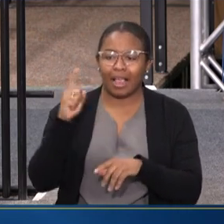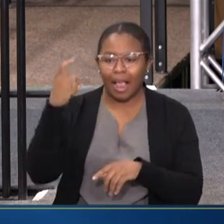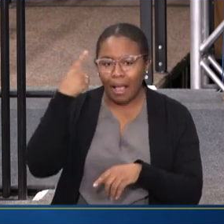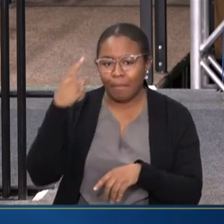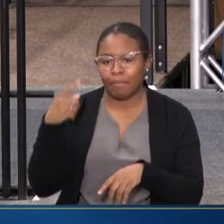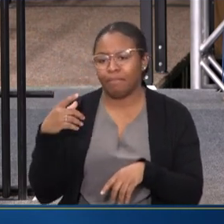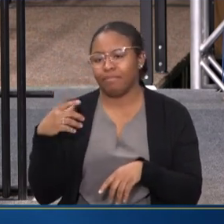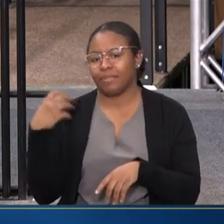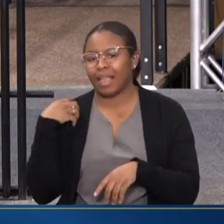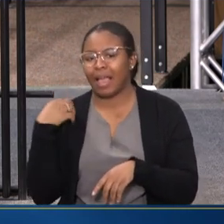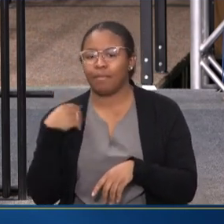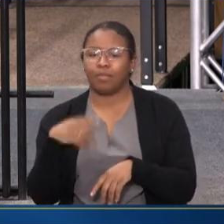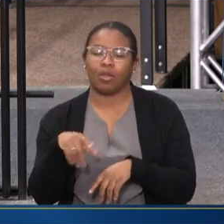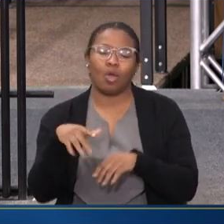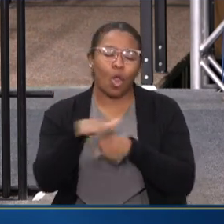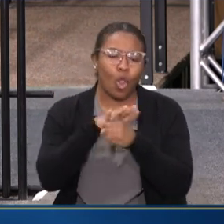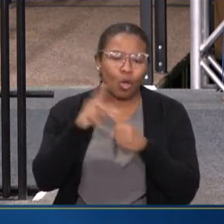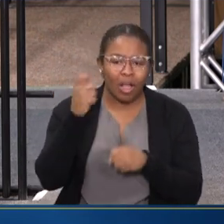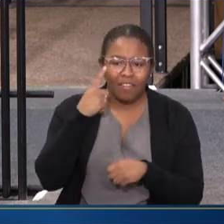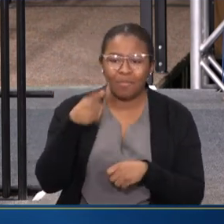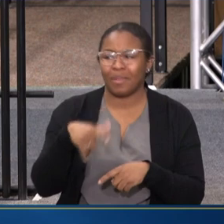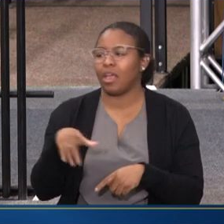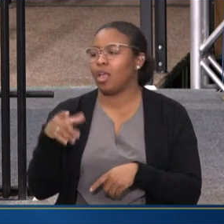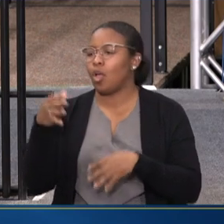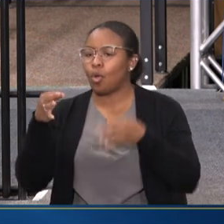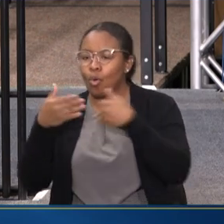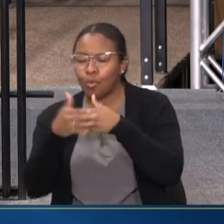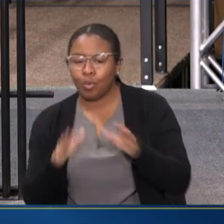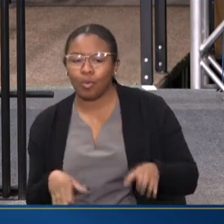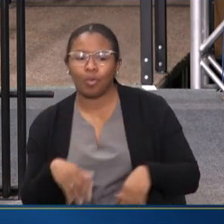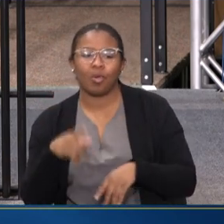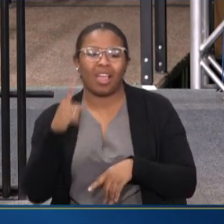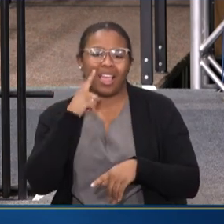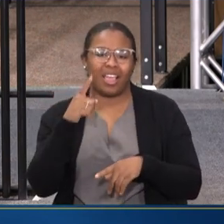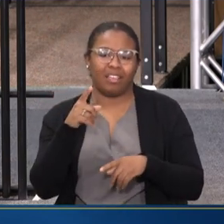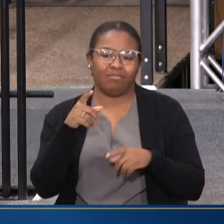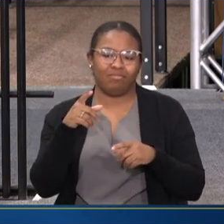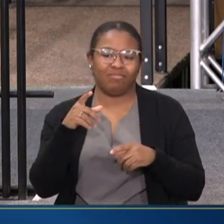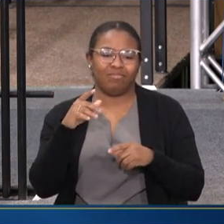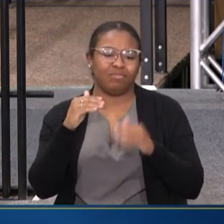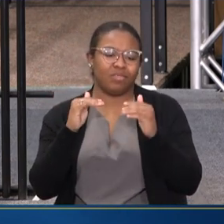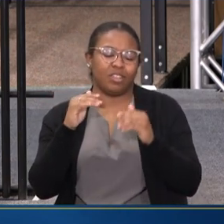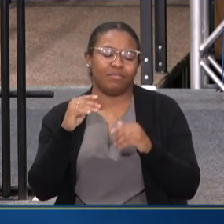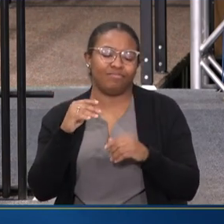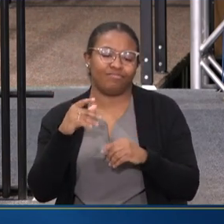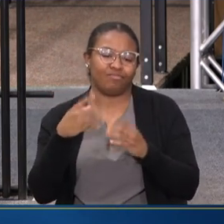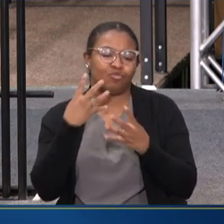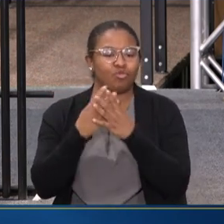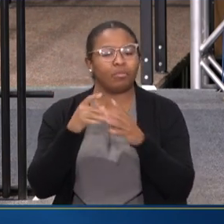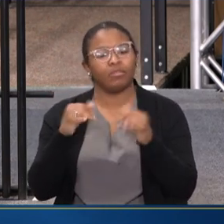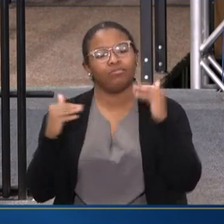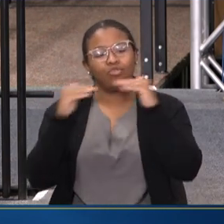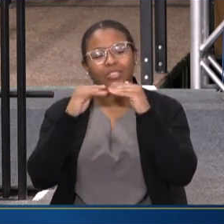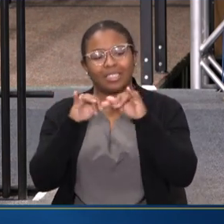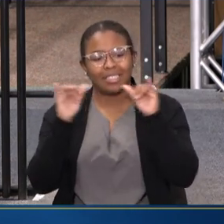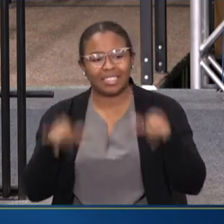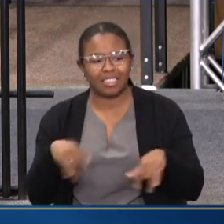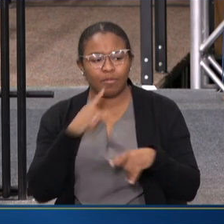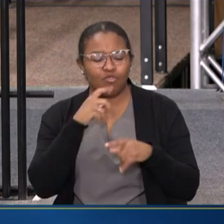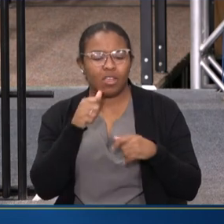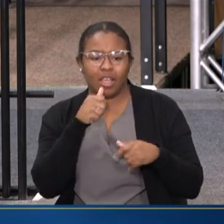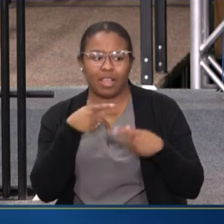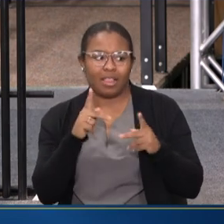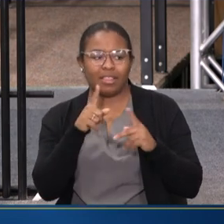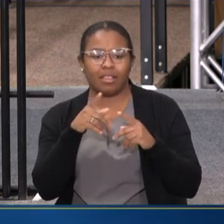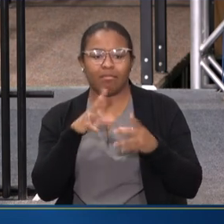SYSTEM, BOARD ROOMS, THE CRIMINAL JUSTICE SYSTEM, STAKEHOLDERS ACROSS SOCIETY REALLY FOCUSING ON THIS PROBLEM IN WAYS THAT ALLOW THEM TO